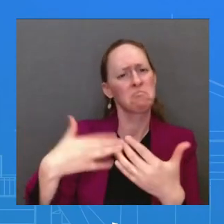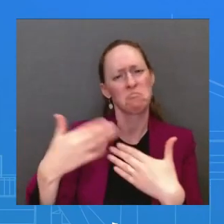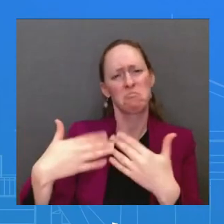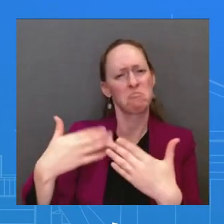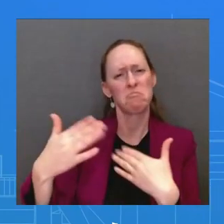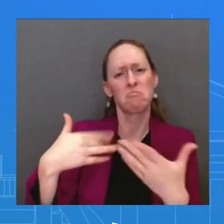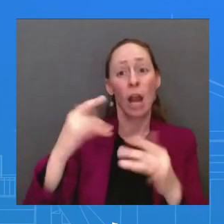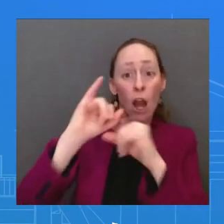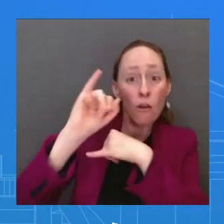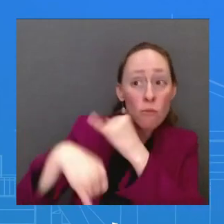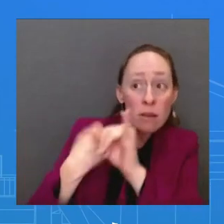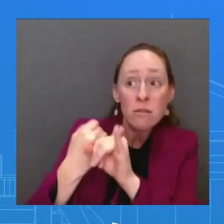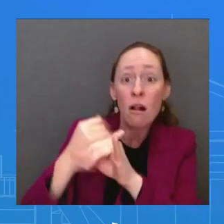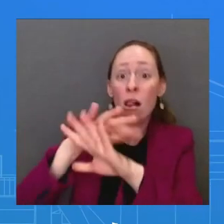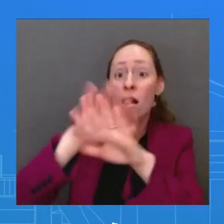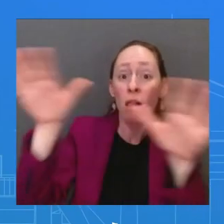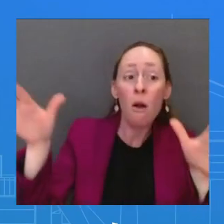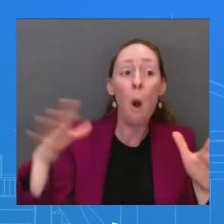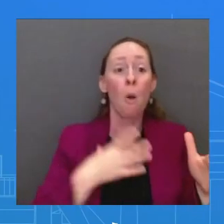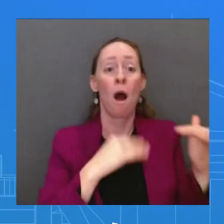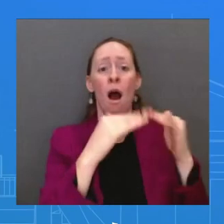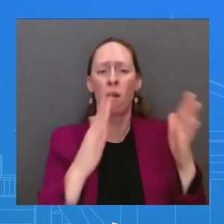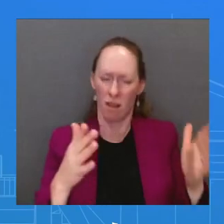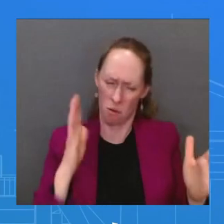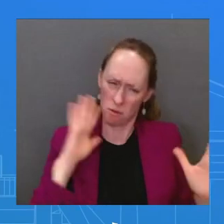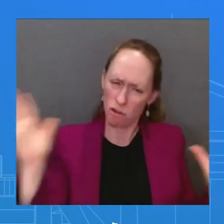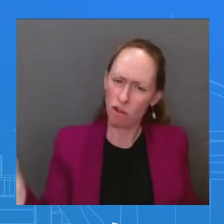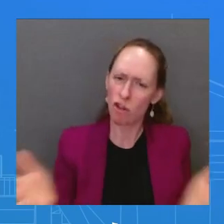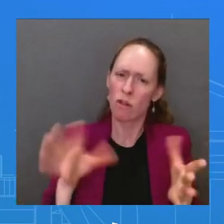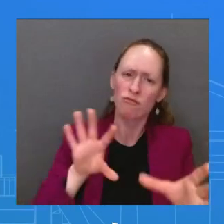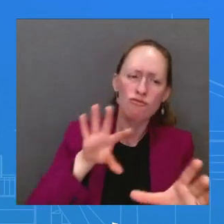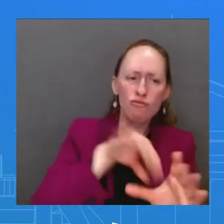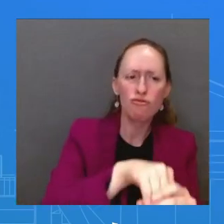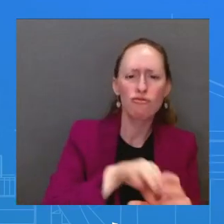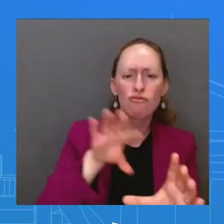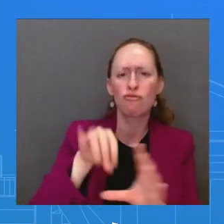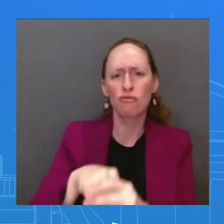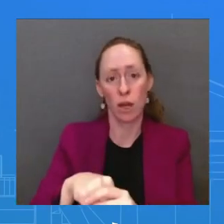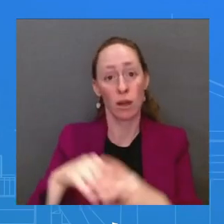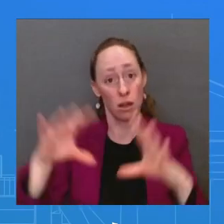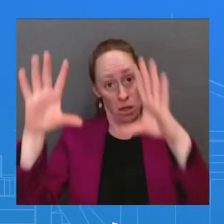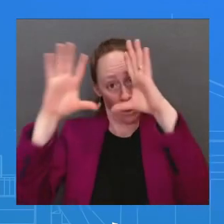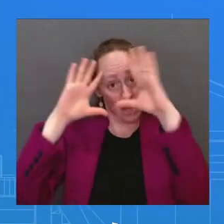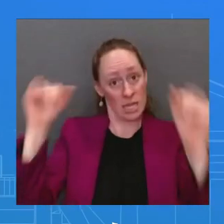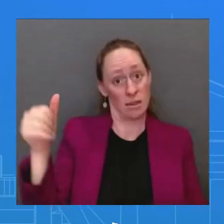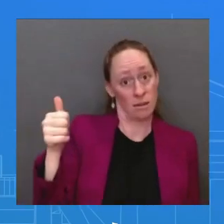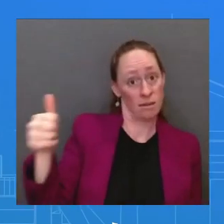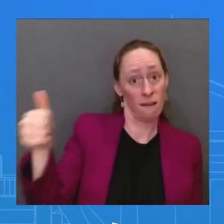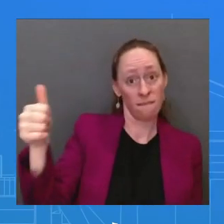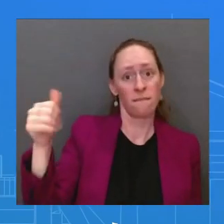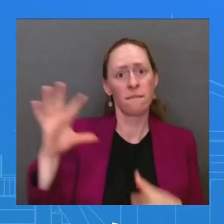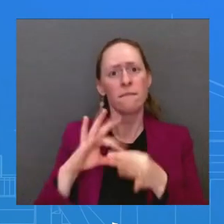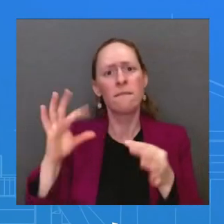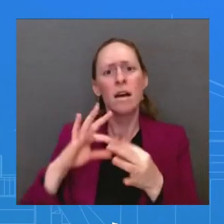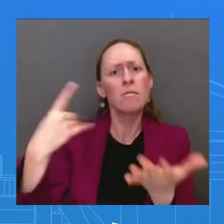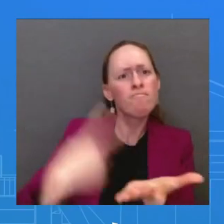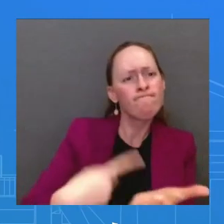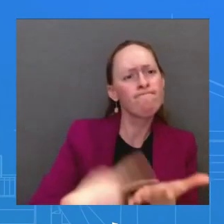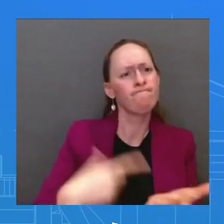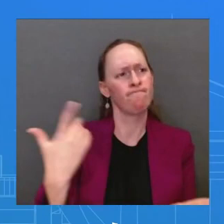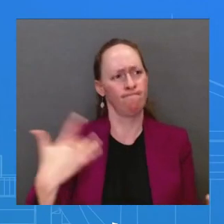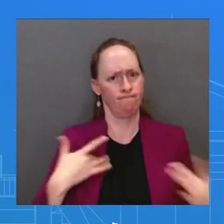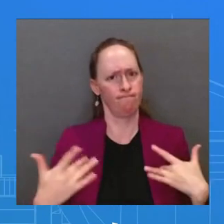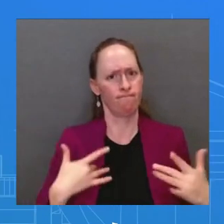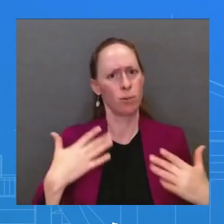questions related to democracy and human rights as recently as the state visit earlier this year. The United States – our